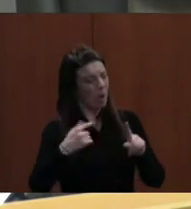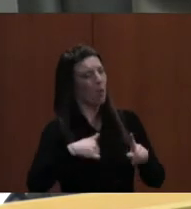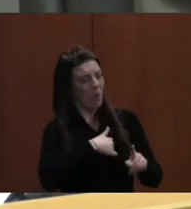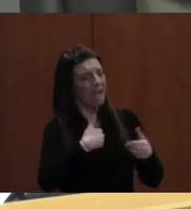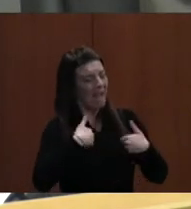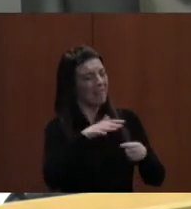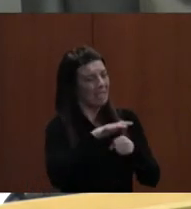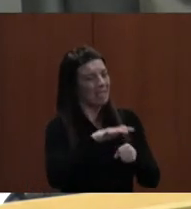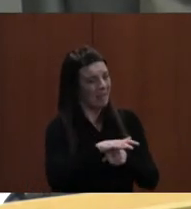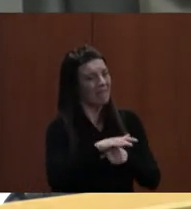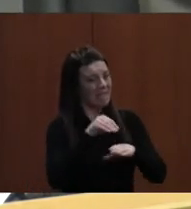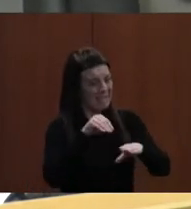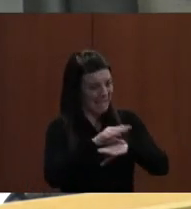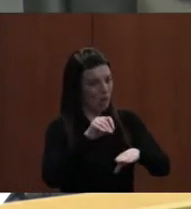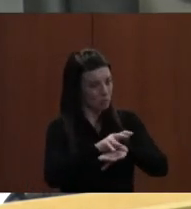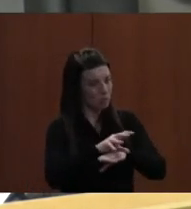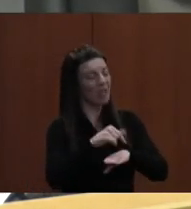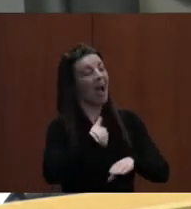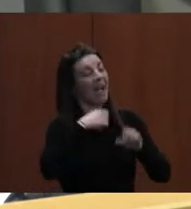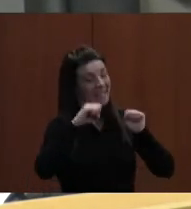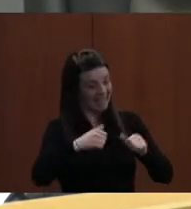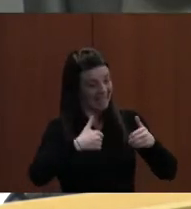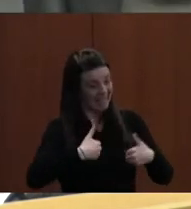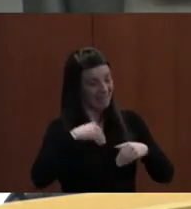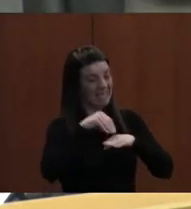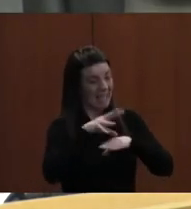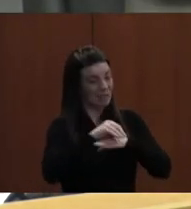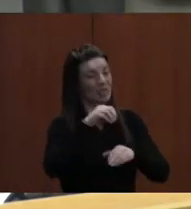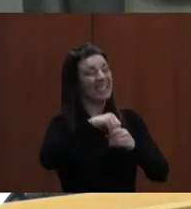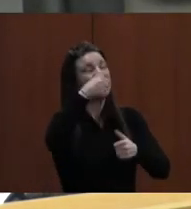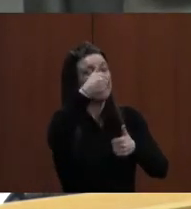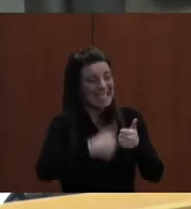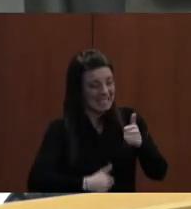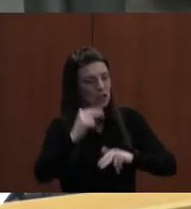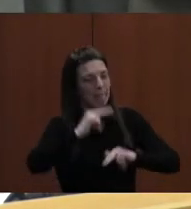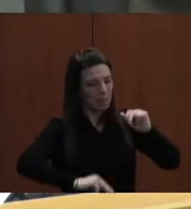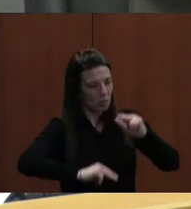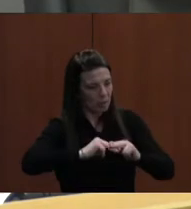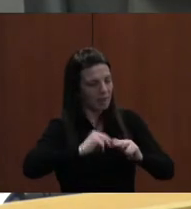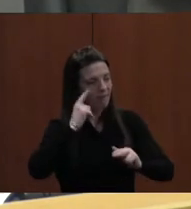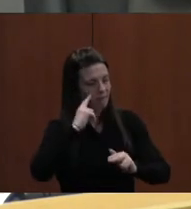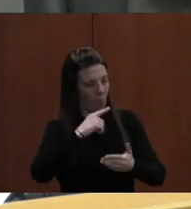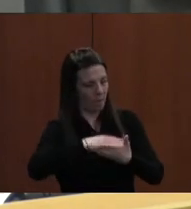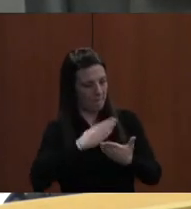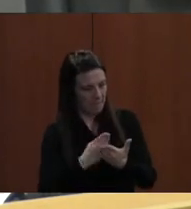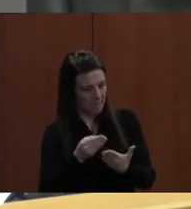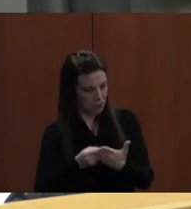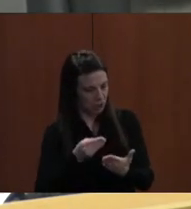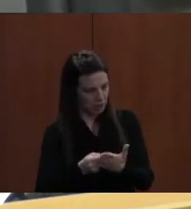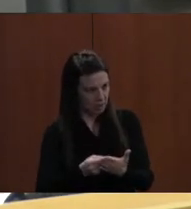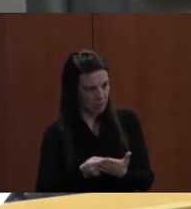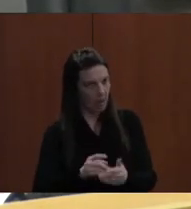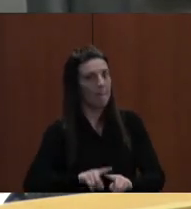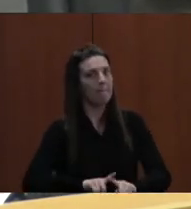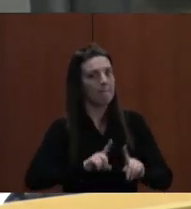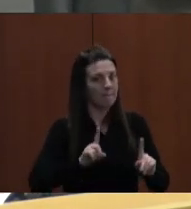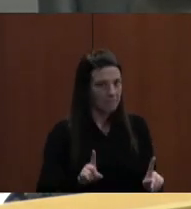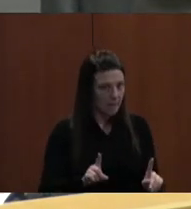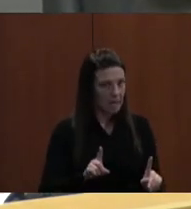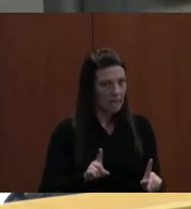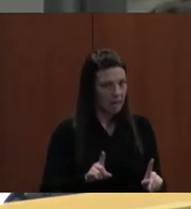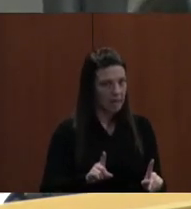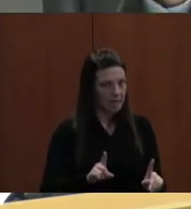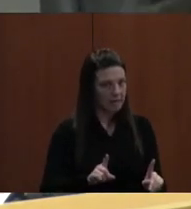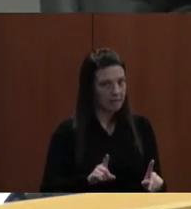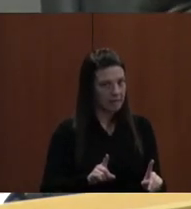I could have a counselor in every building under the current budget. But it would mean, I don't mean this in a bad way, it's just stating